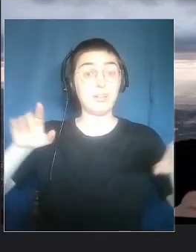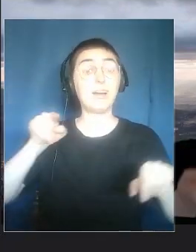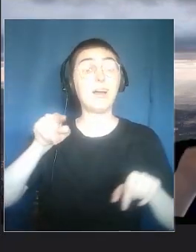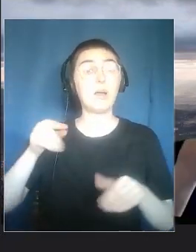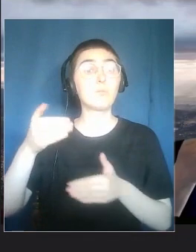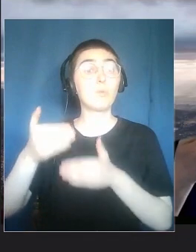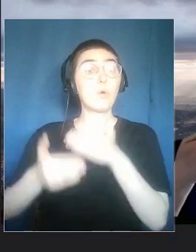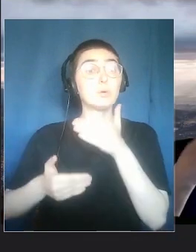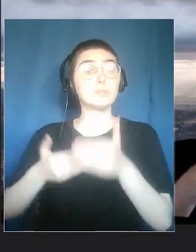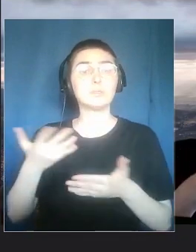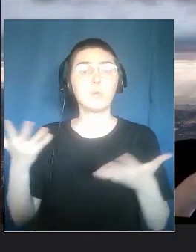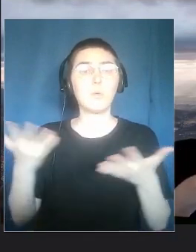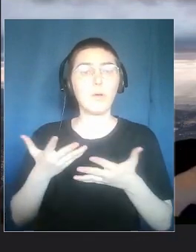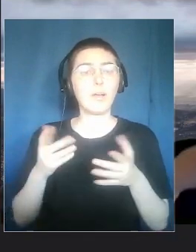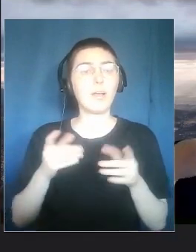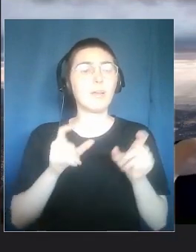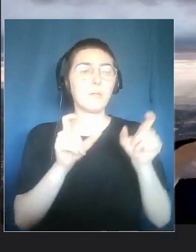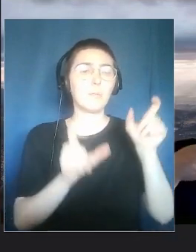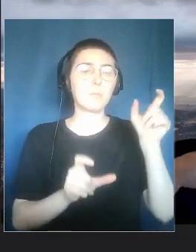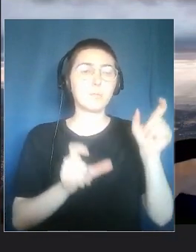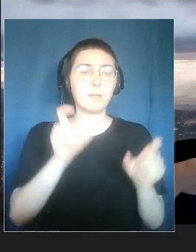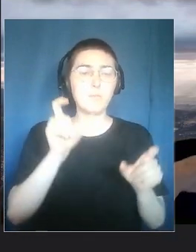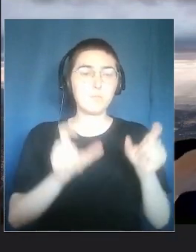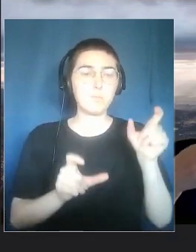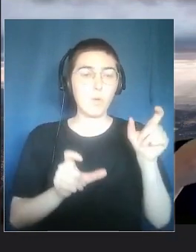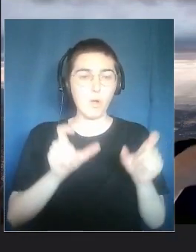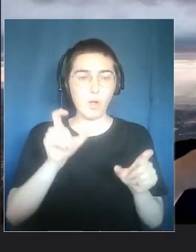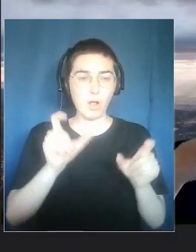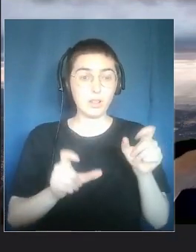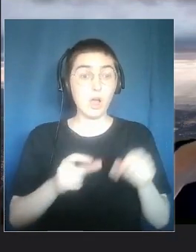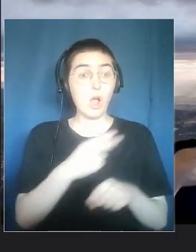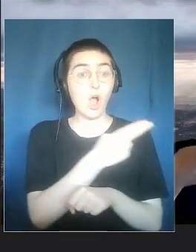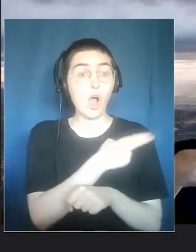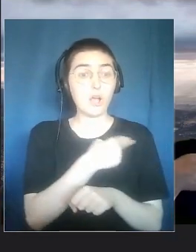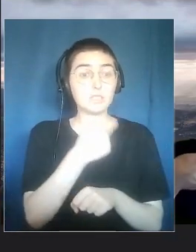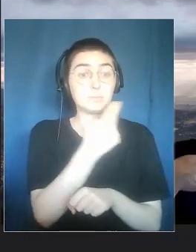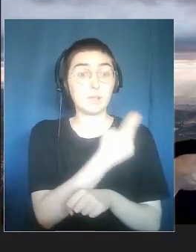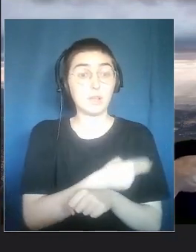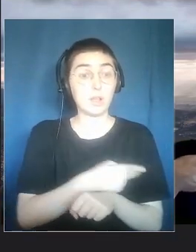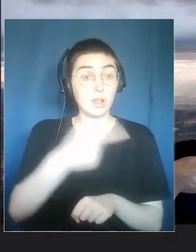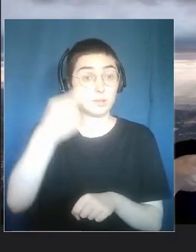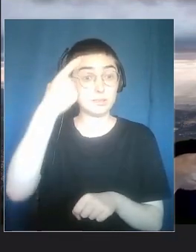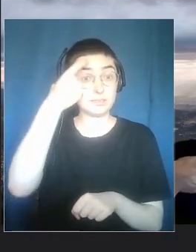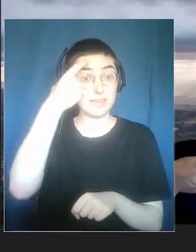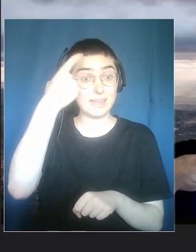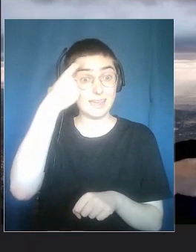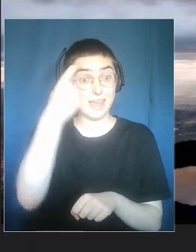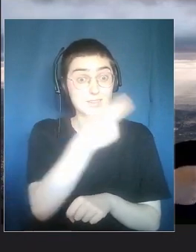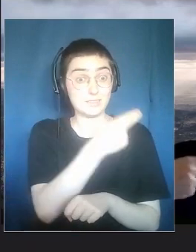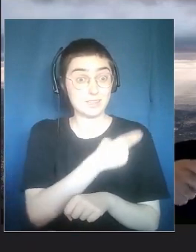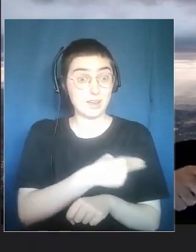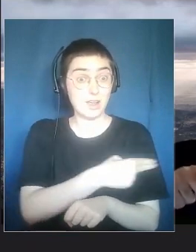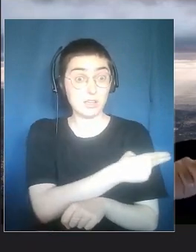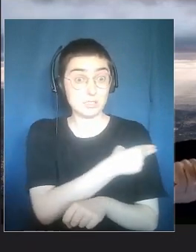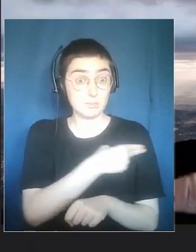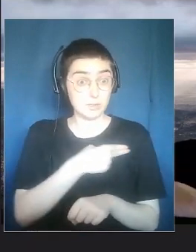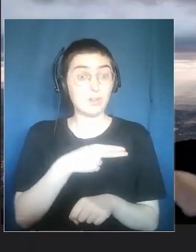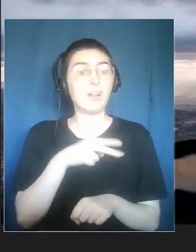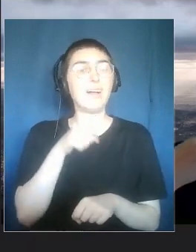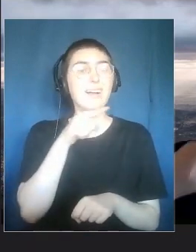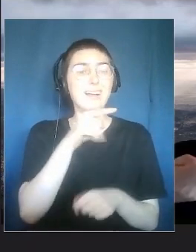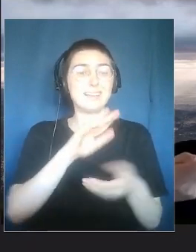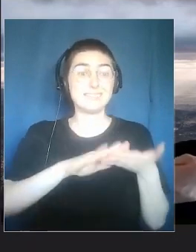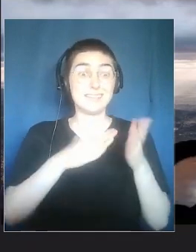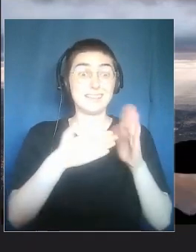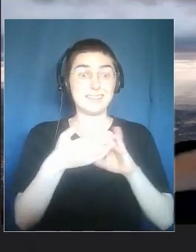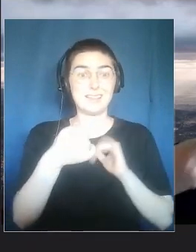One of the most important was the realization in a psychiatric